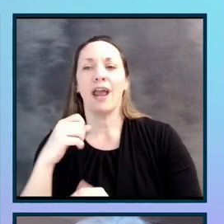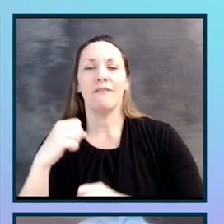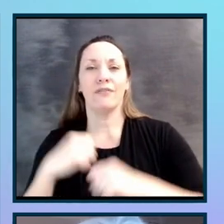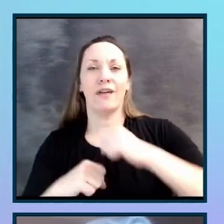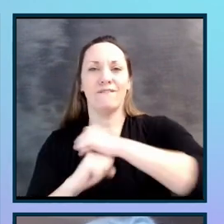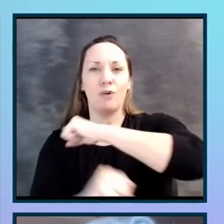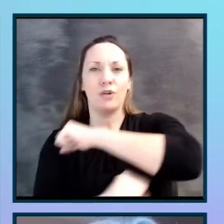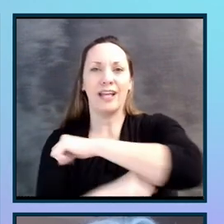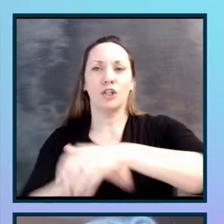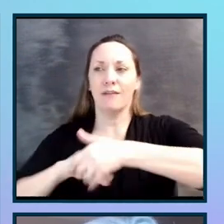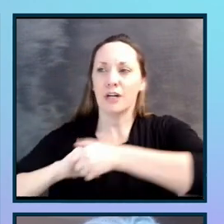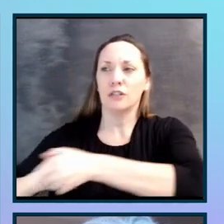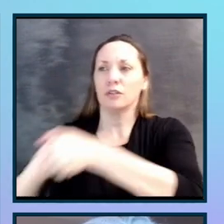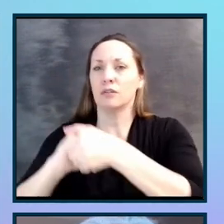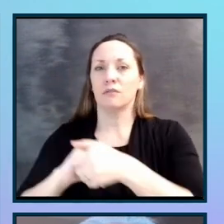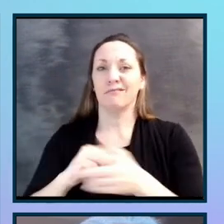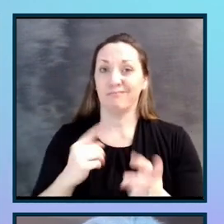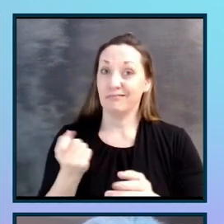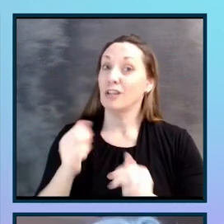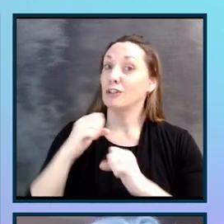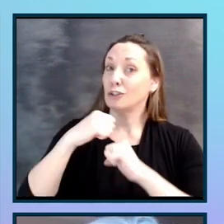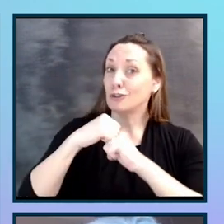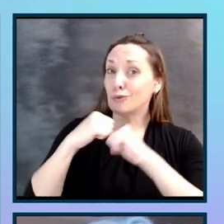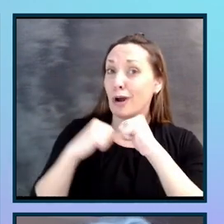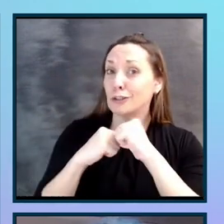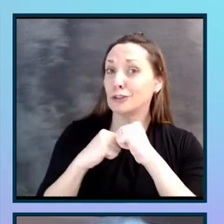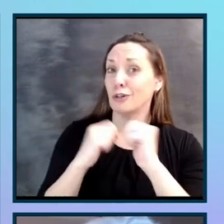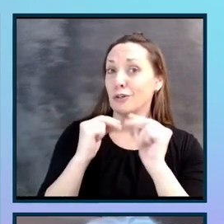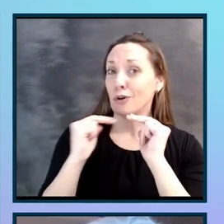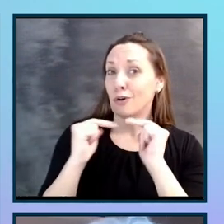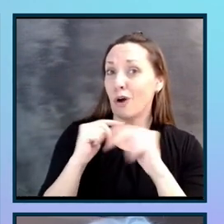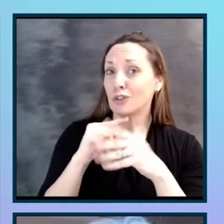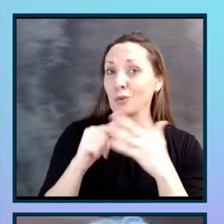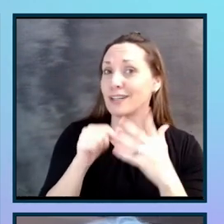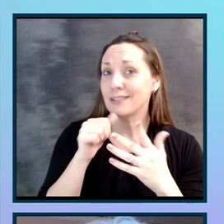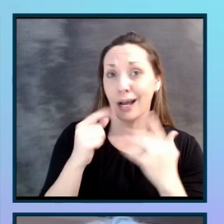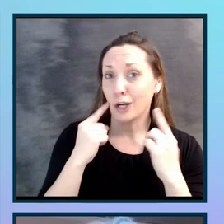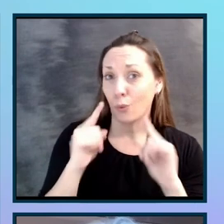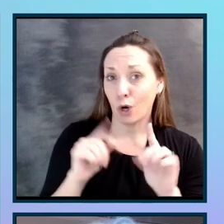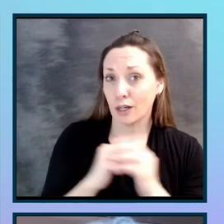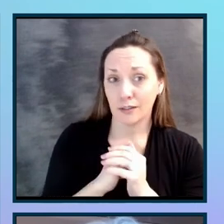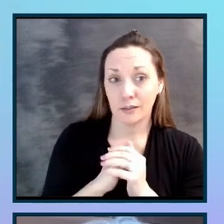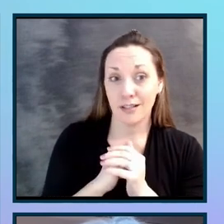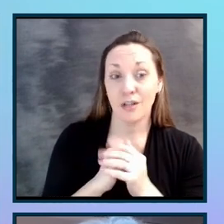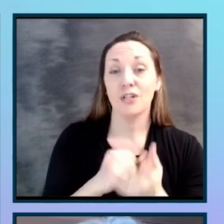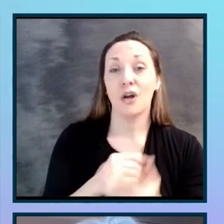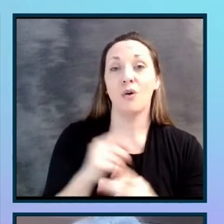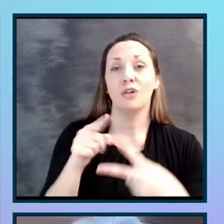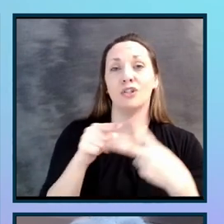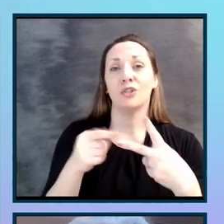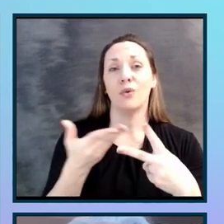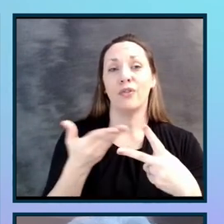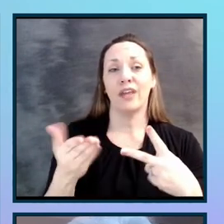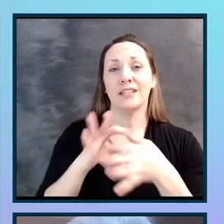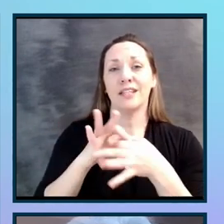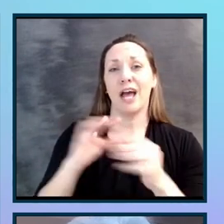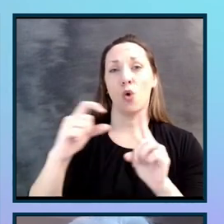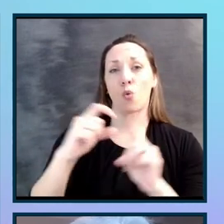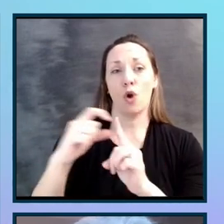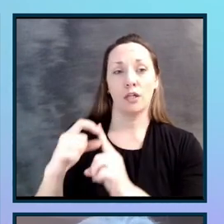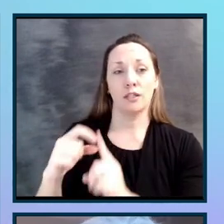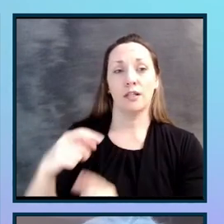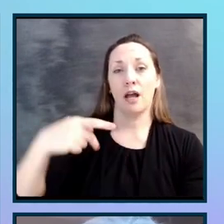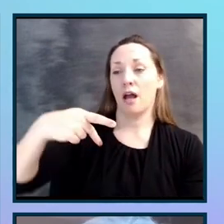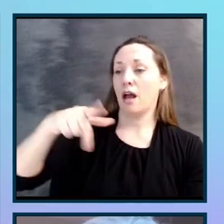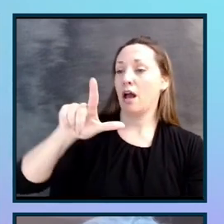structured negotiation in all of its formats is not going to work. So just two things on words. The word plaintiff